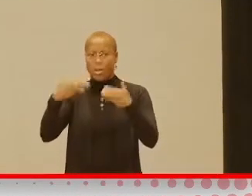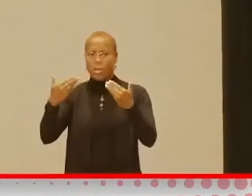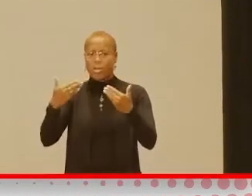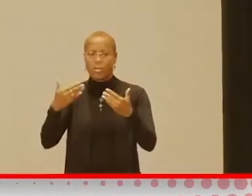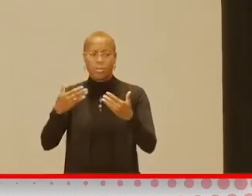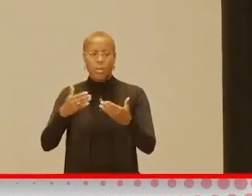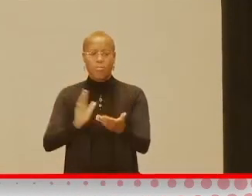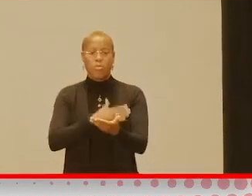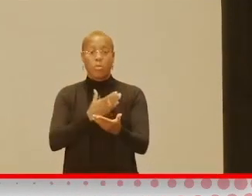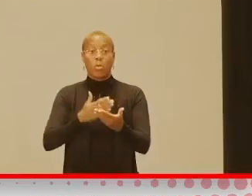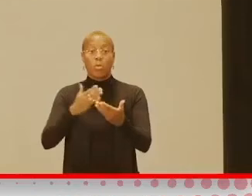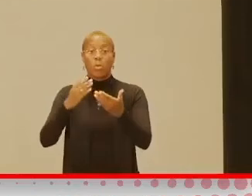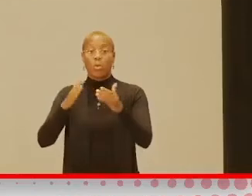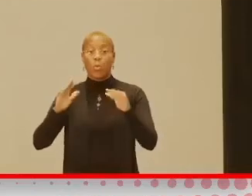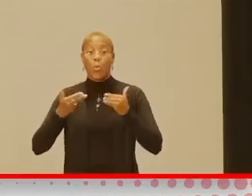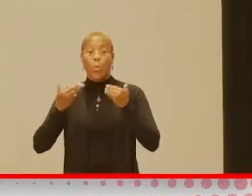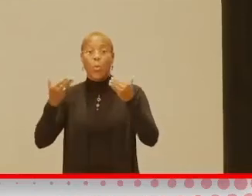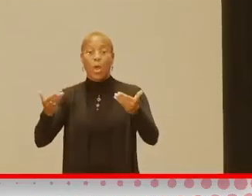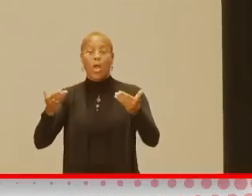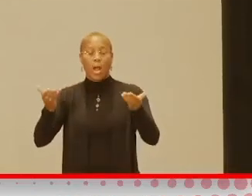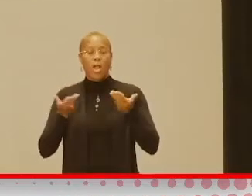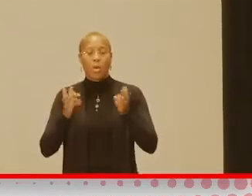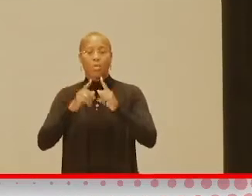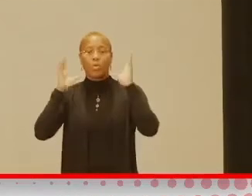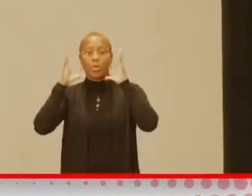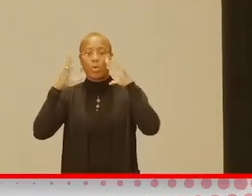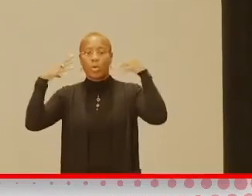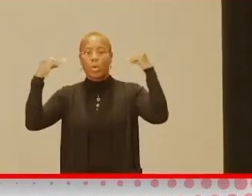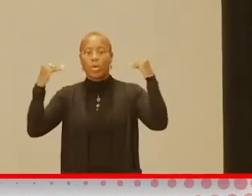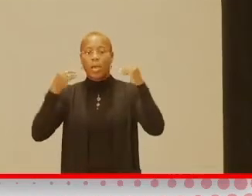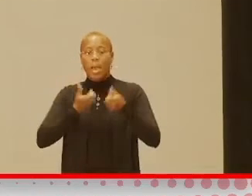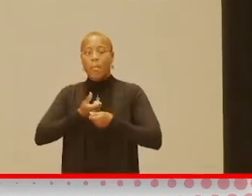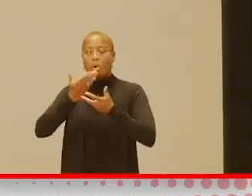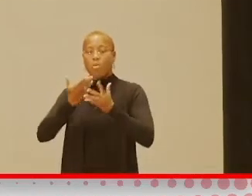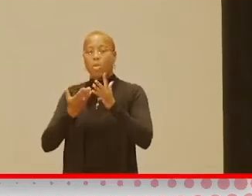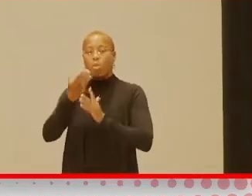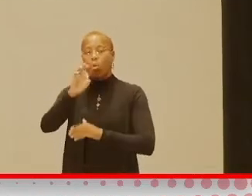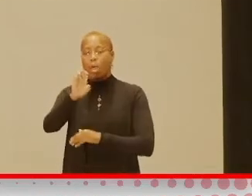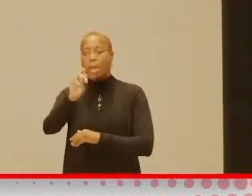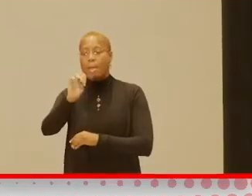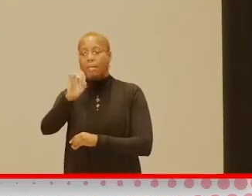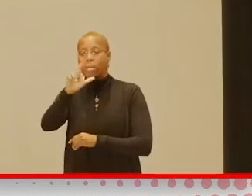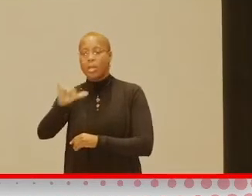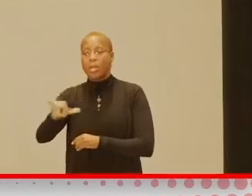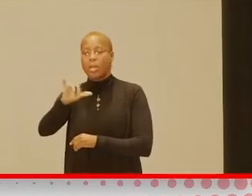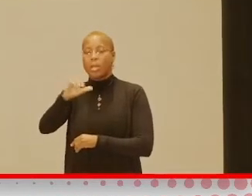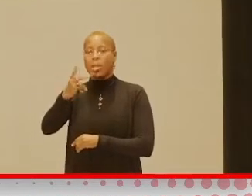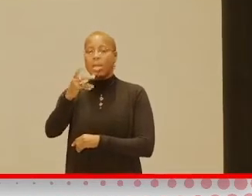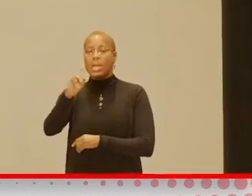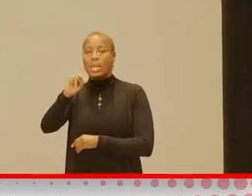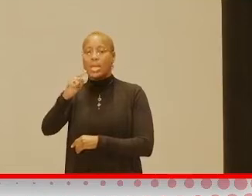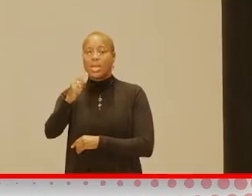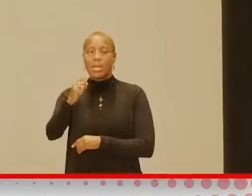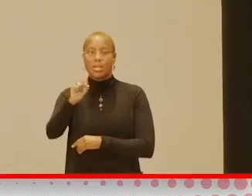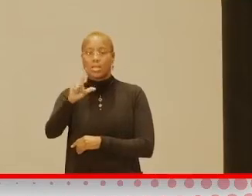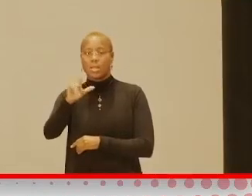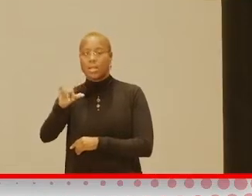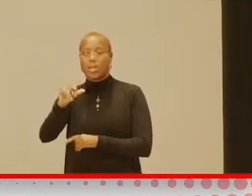Welcome to Holland, a poem by Emily Kingsley, narrated by Alicia Rosen.